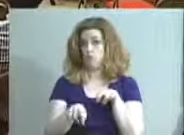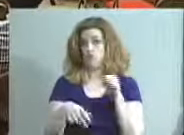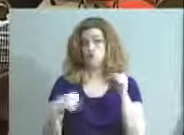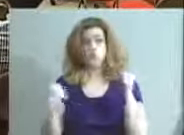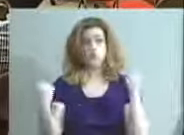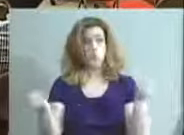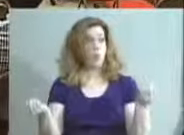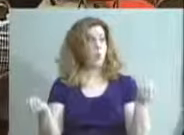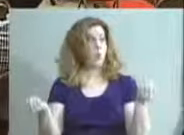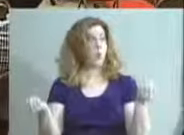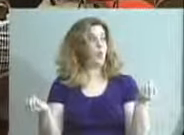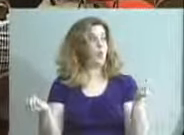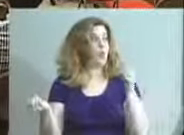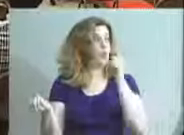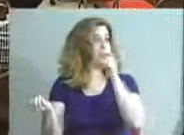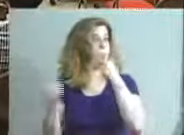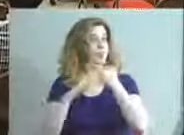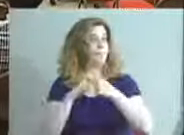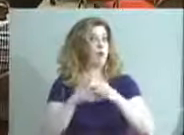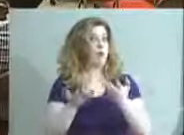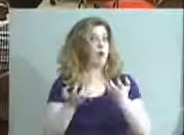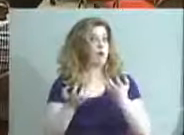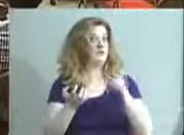So who would like to begin? Chuck.